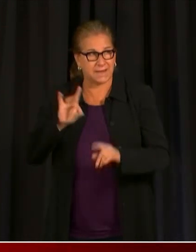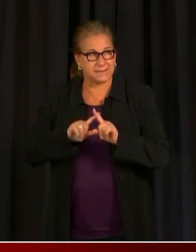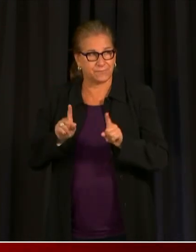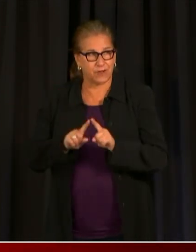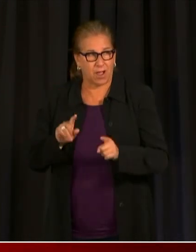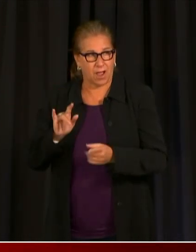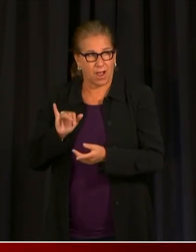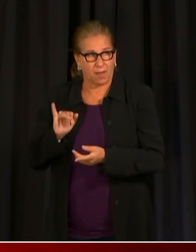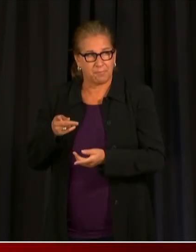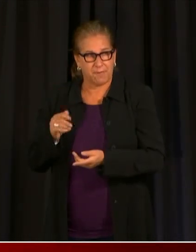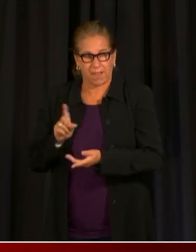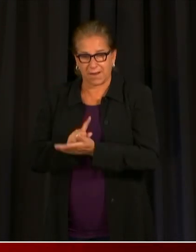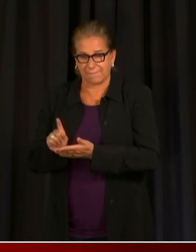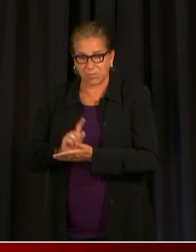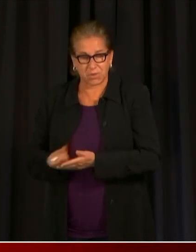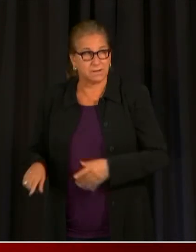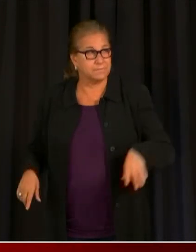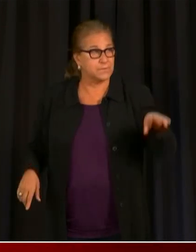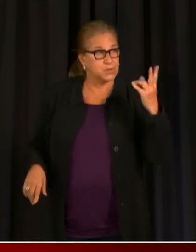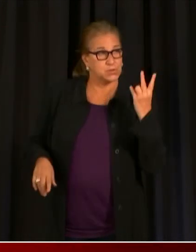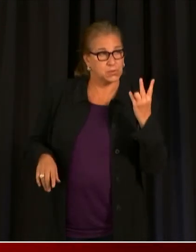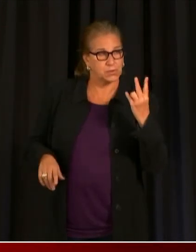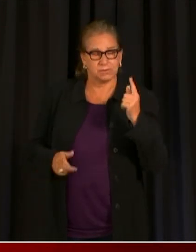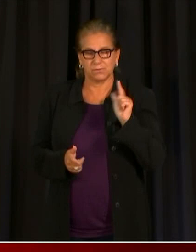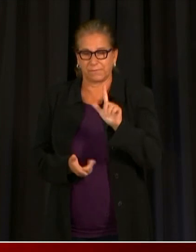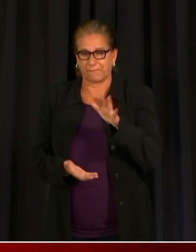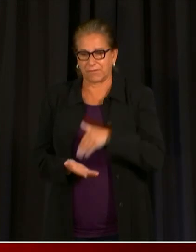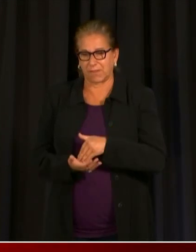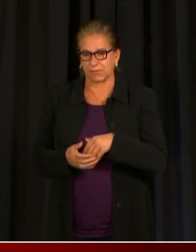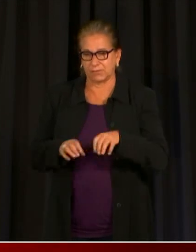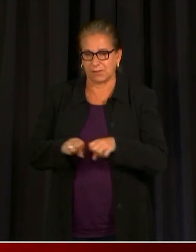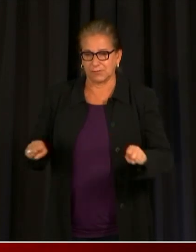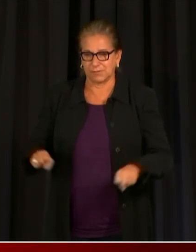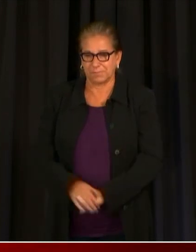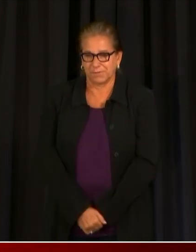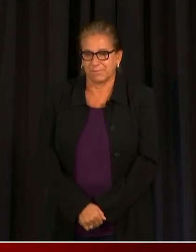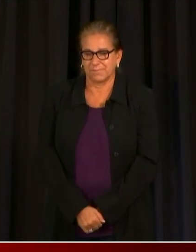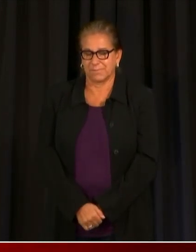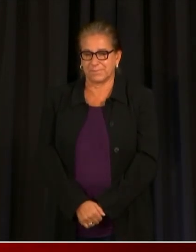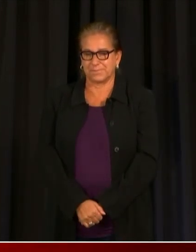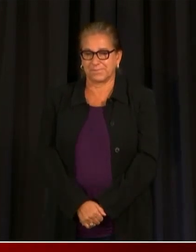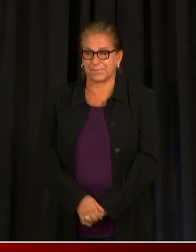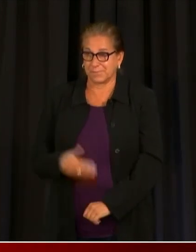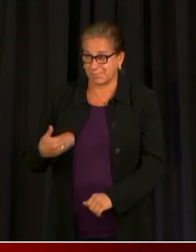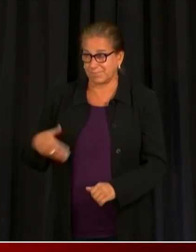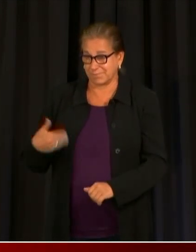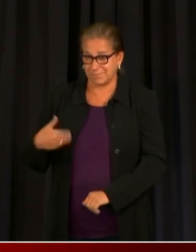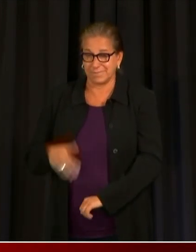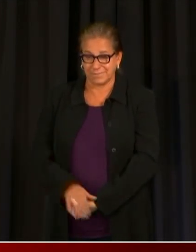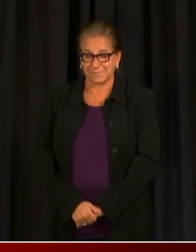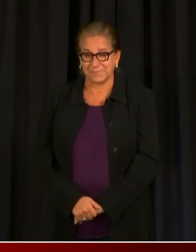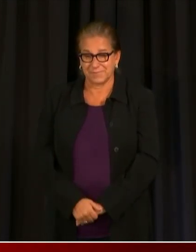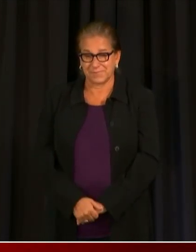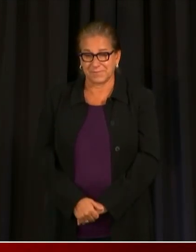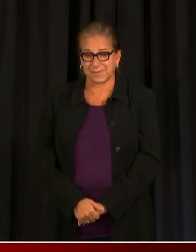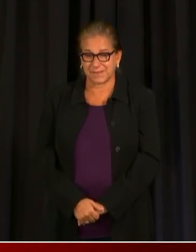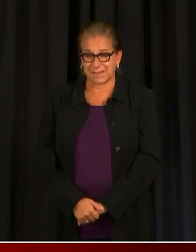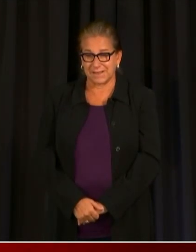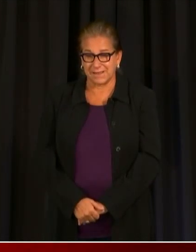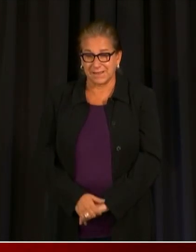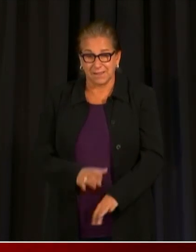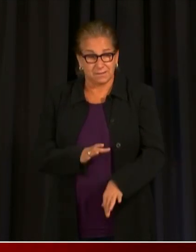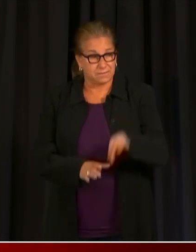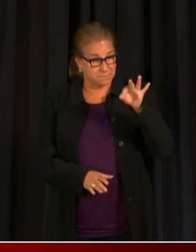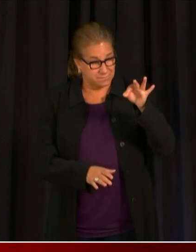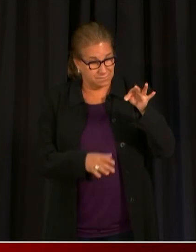students each week will win an iPad iPad. And once we draw a student's name, we will